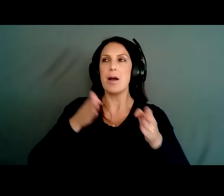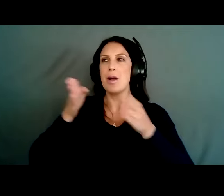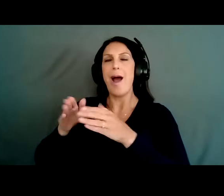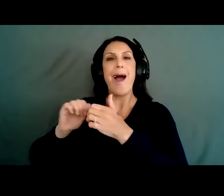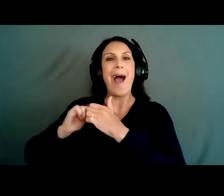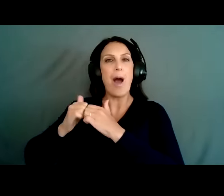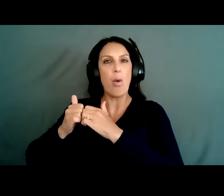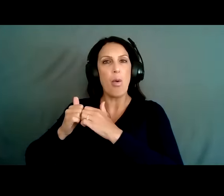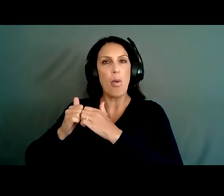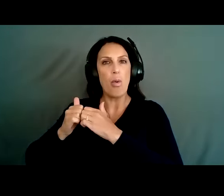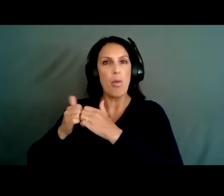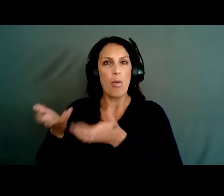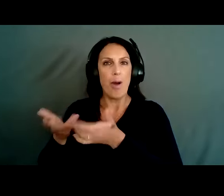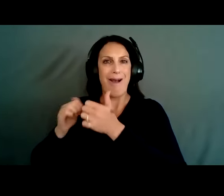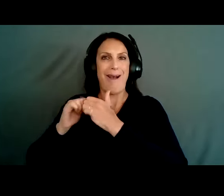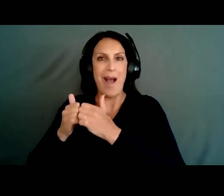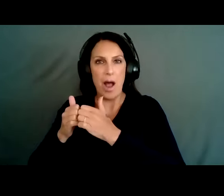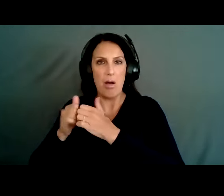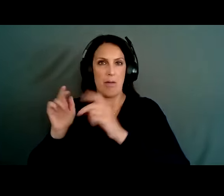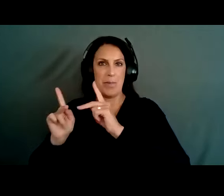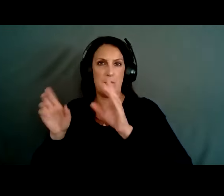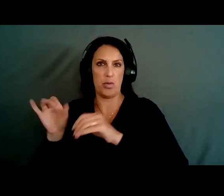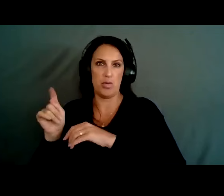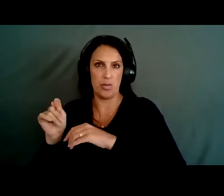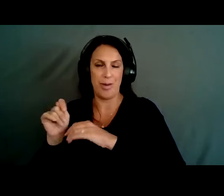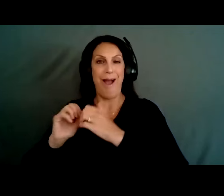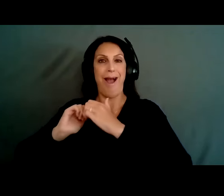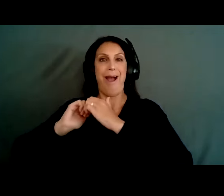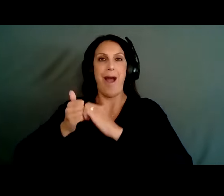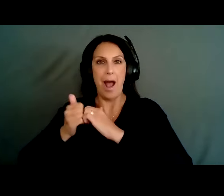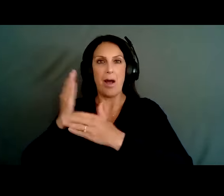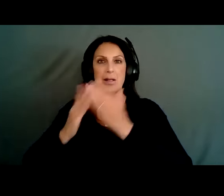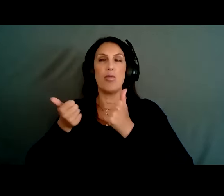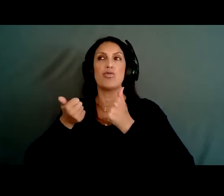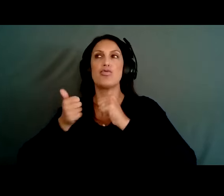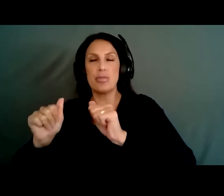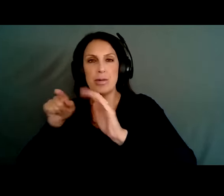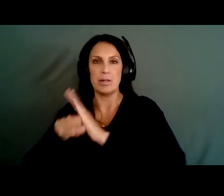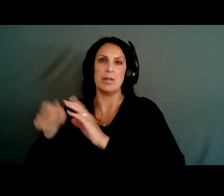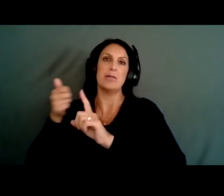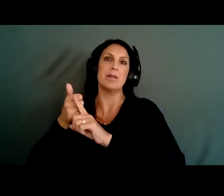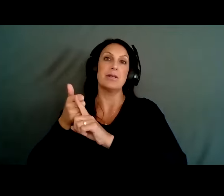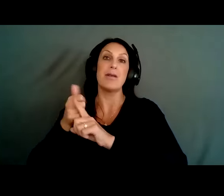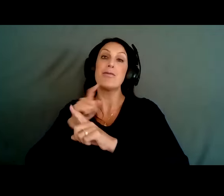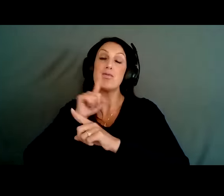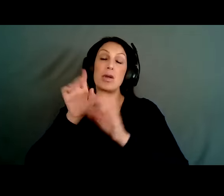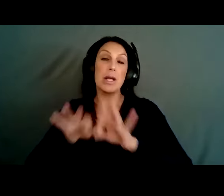today or walk away with today, I hope that you're going to see that how someone attempts suicide is really important to the outcomes.